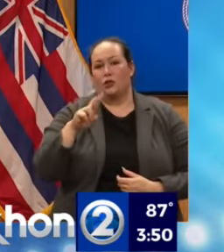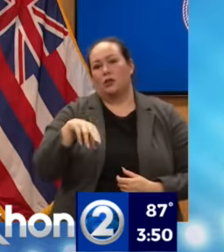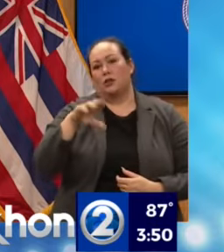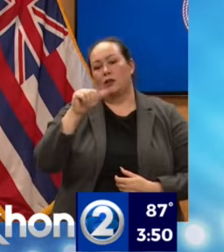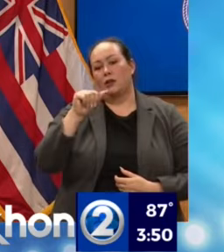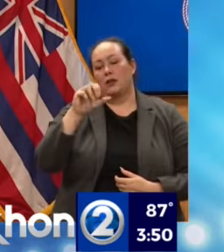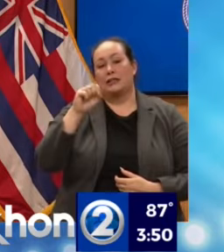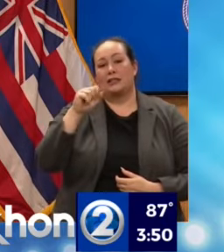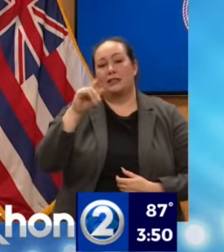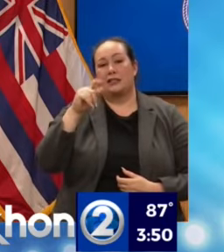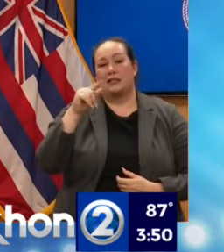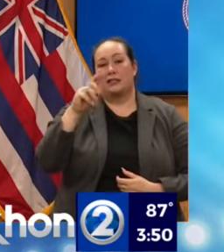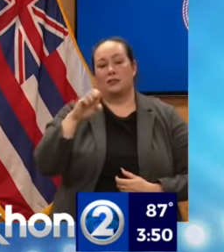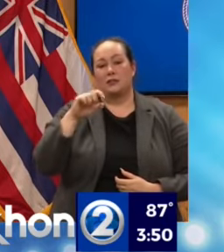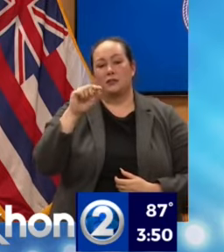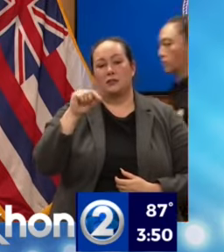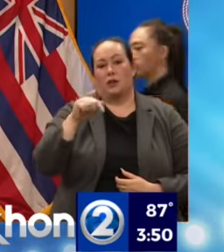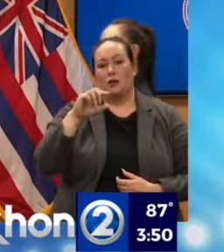-6632. Thank you.